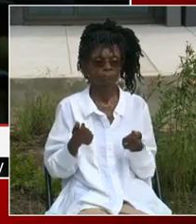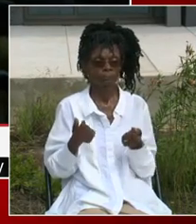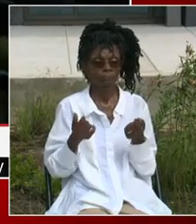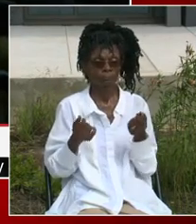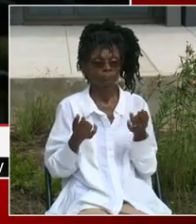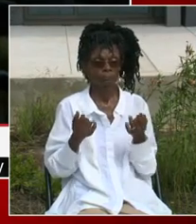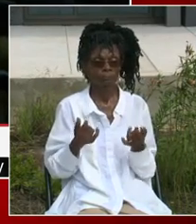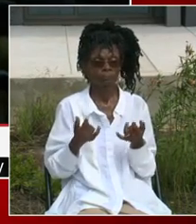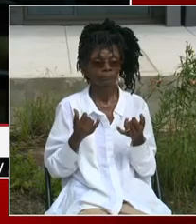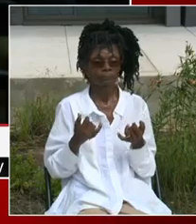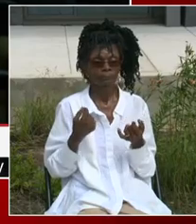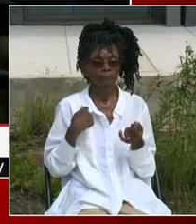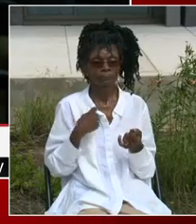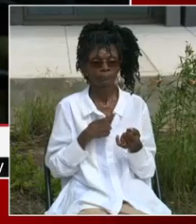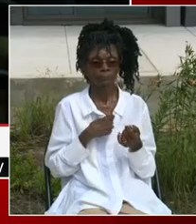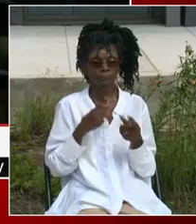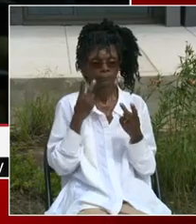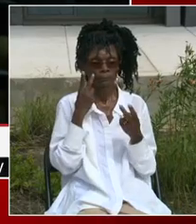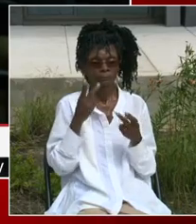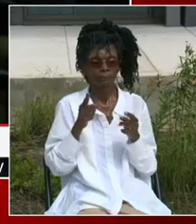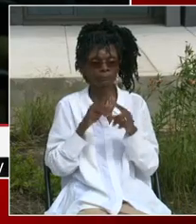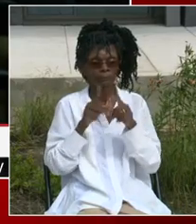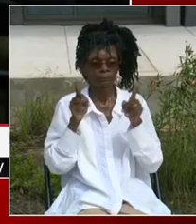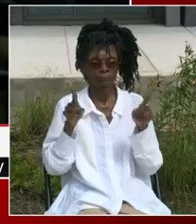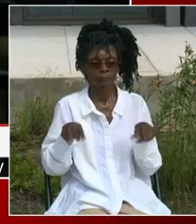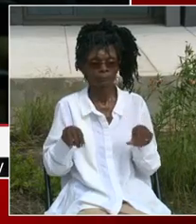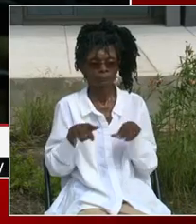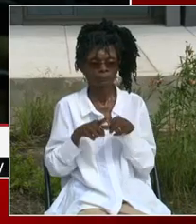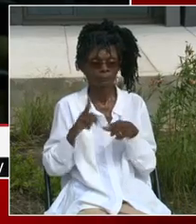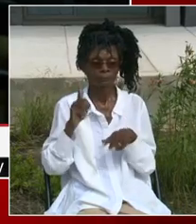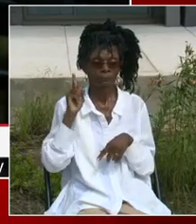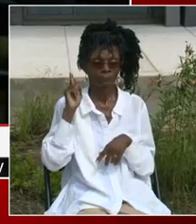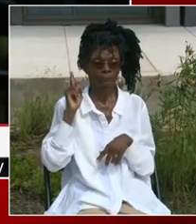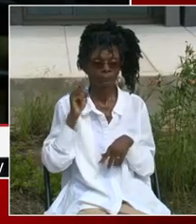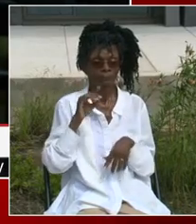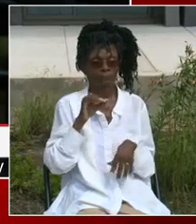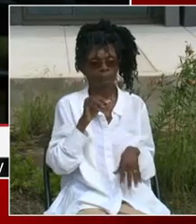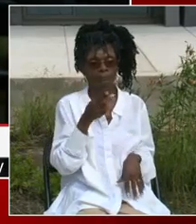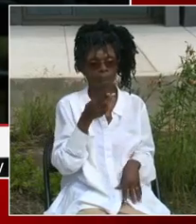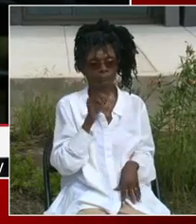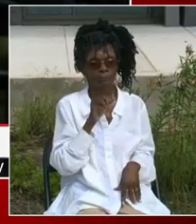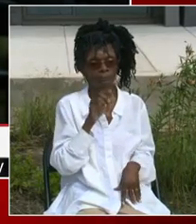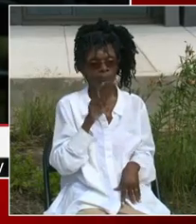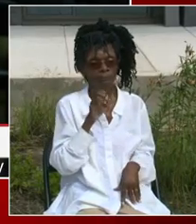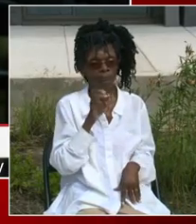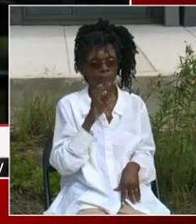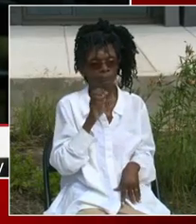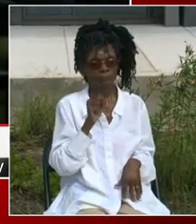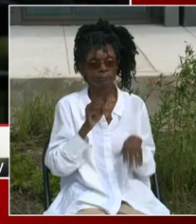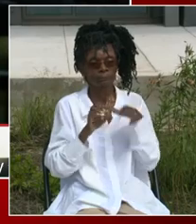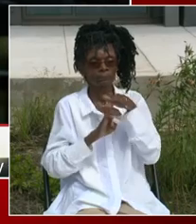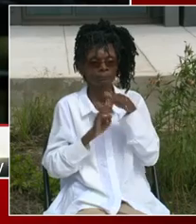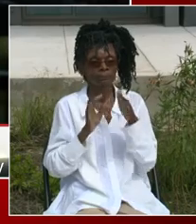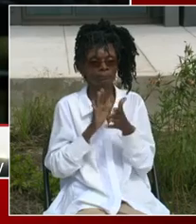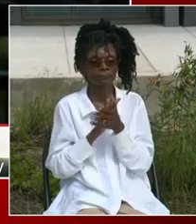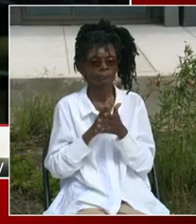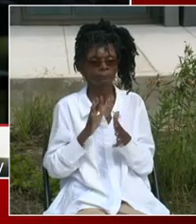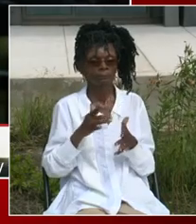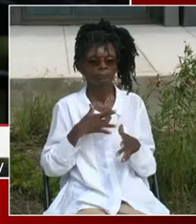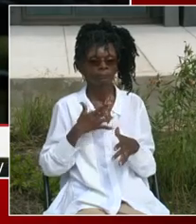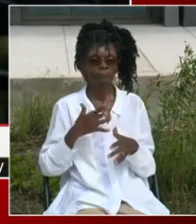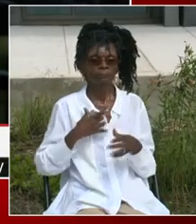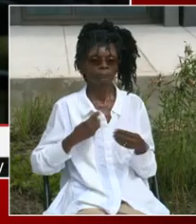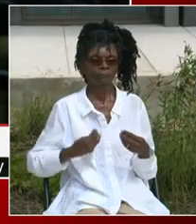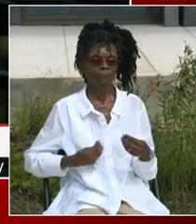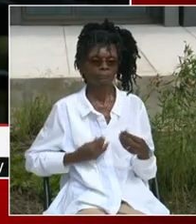which I love, you are a light, you are the fight. And this community came together and said, we don't want our school closed. Schools are too important. They are